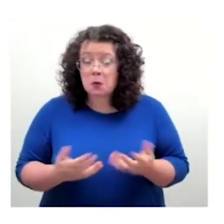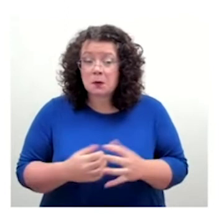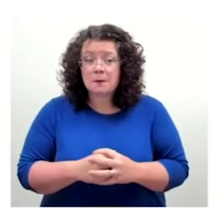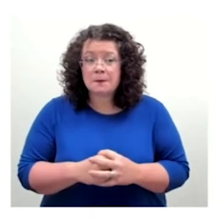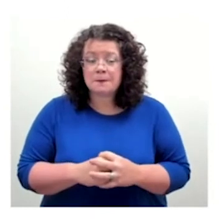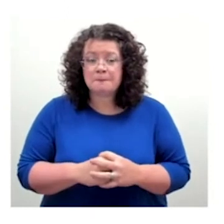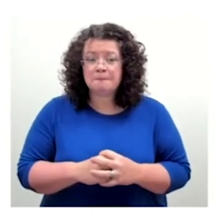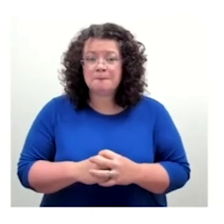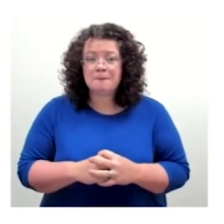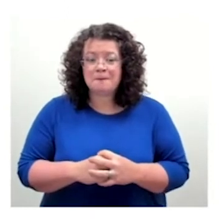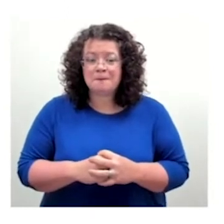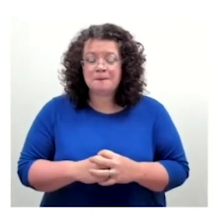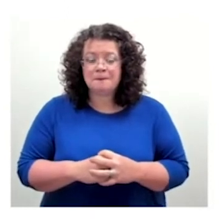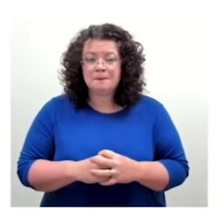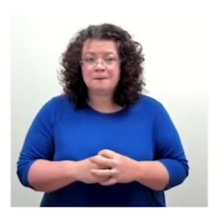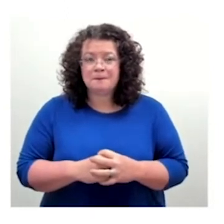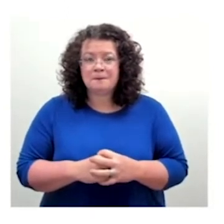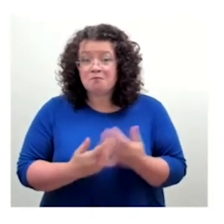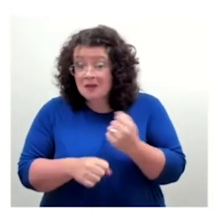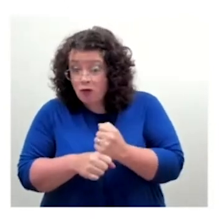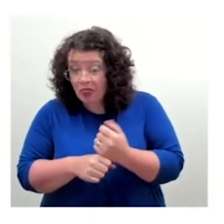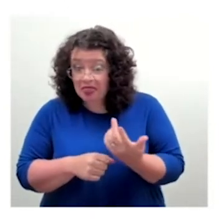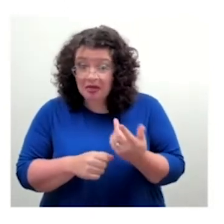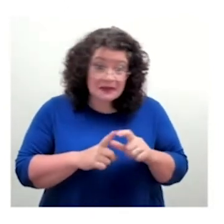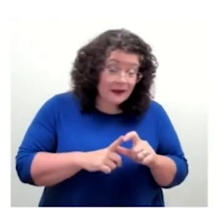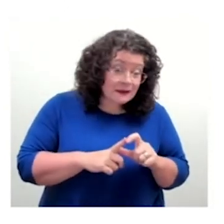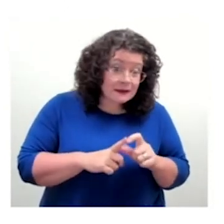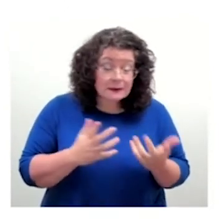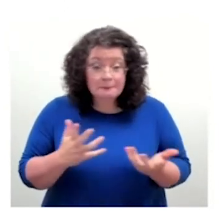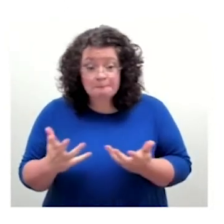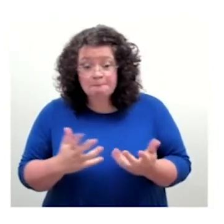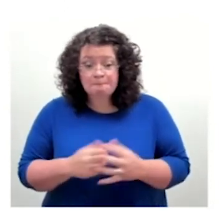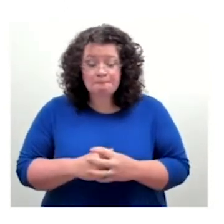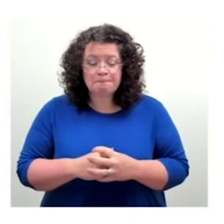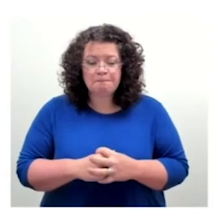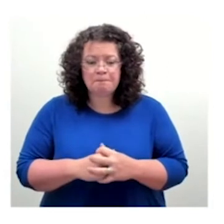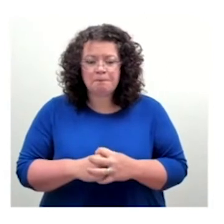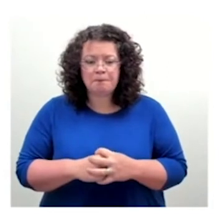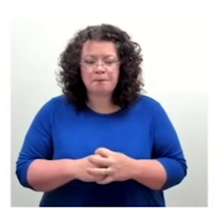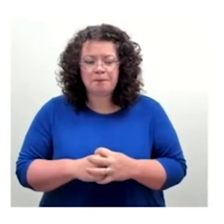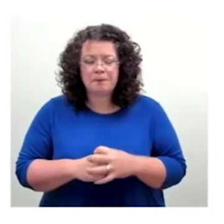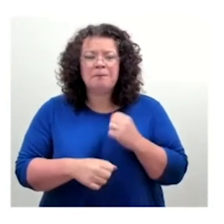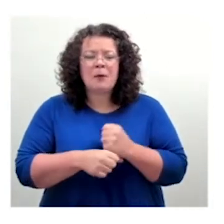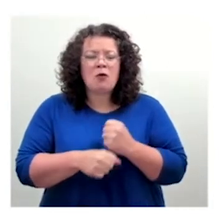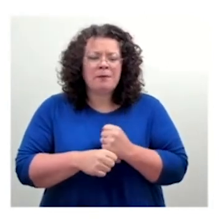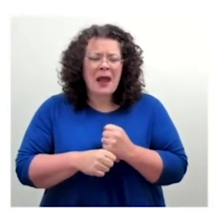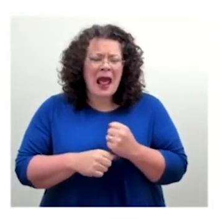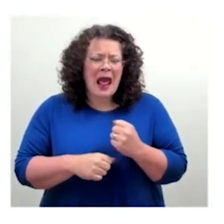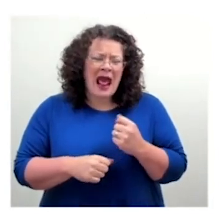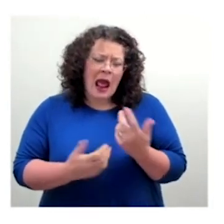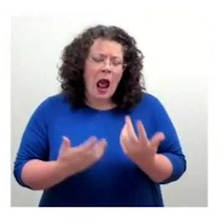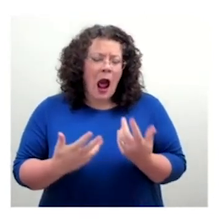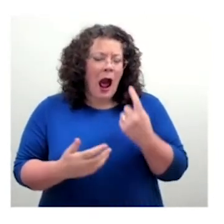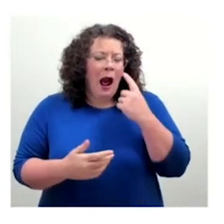It's probably, you know, unless we go into another writing system, unless there is one of those as a business need is to,